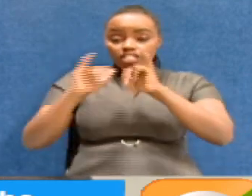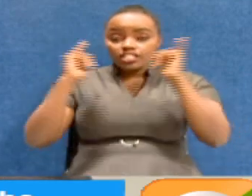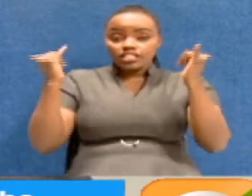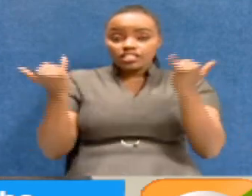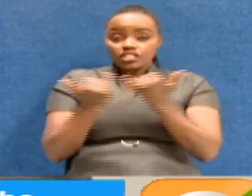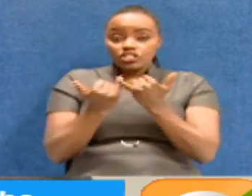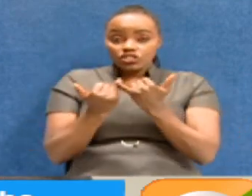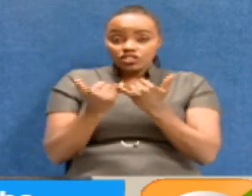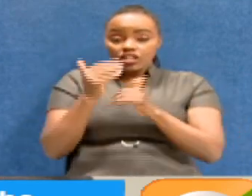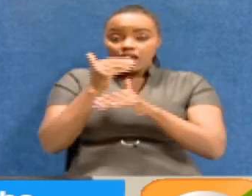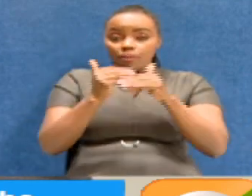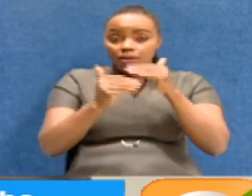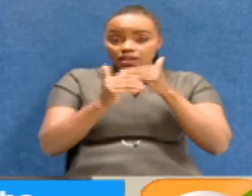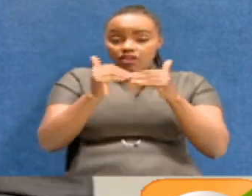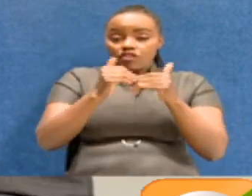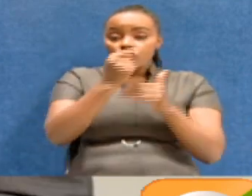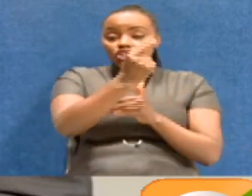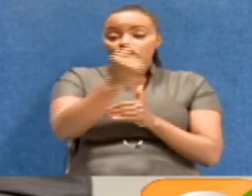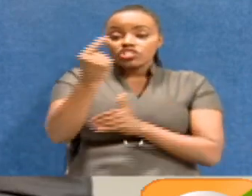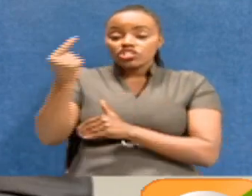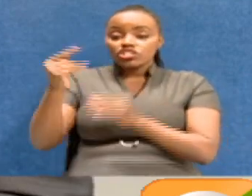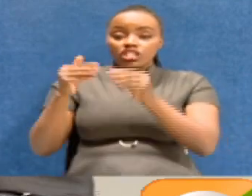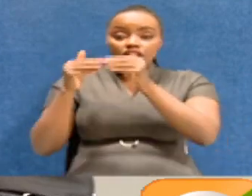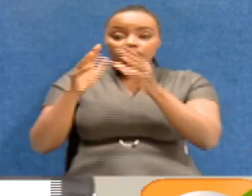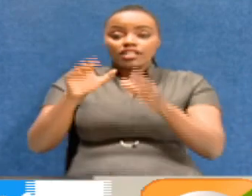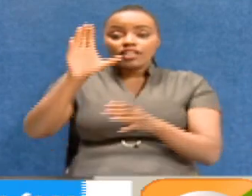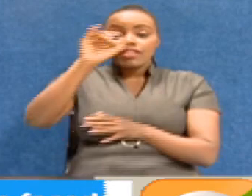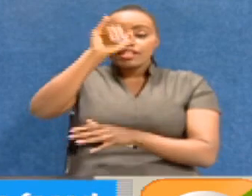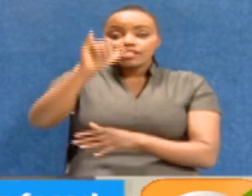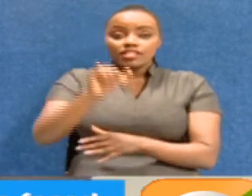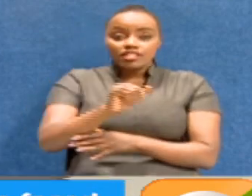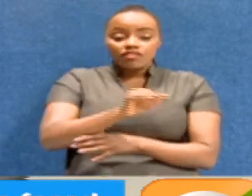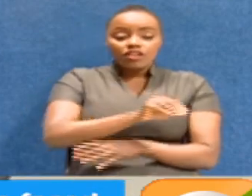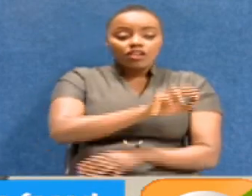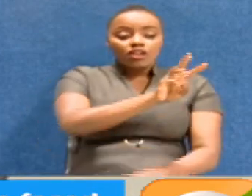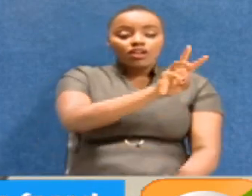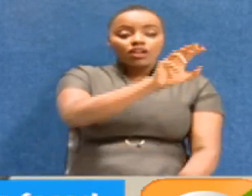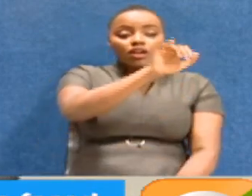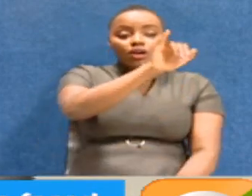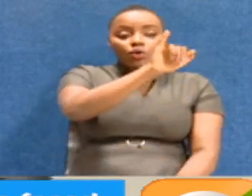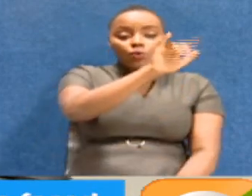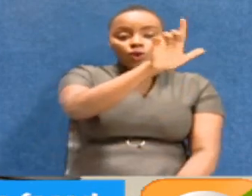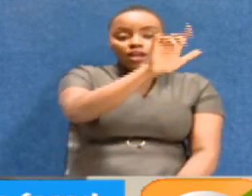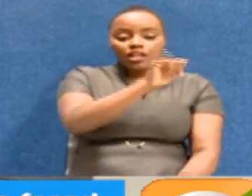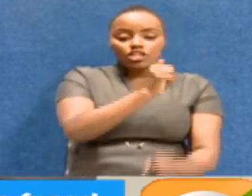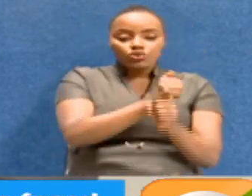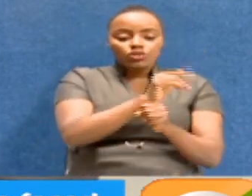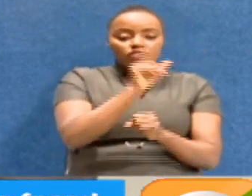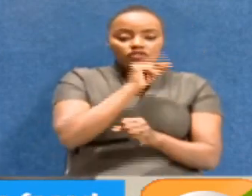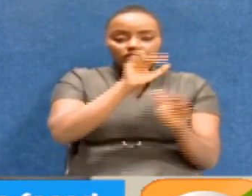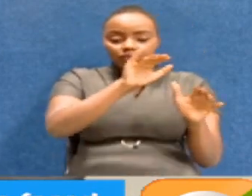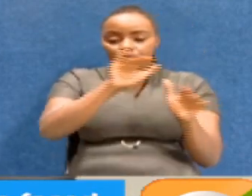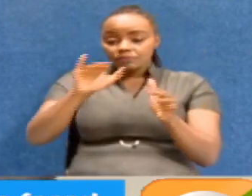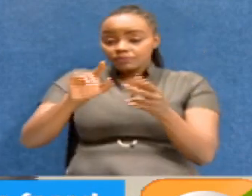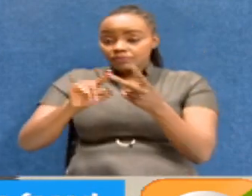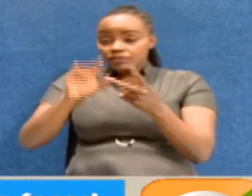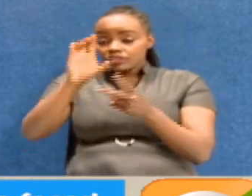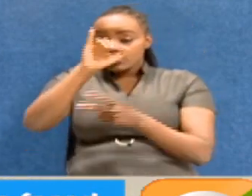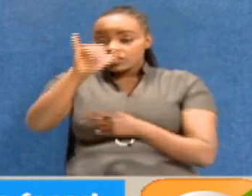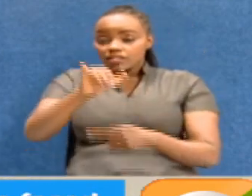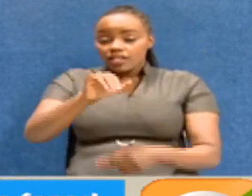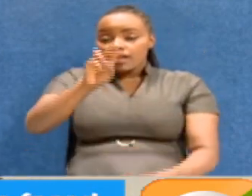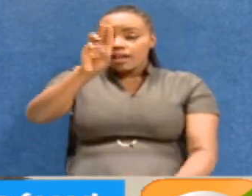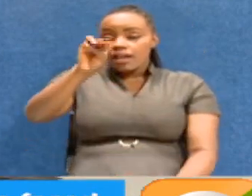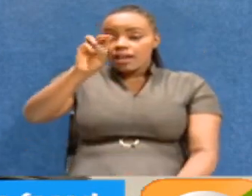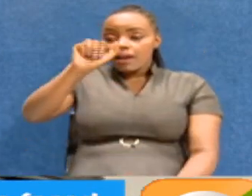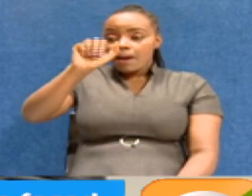is built by every leader, Chief Justice Willie Mutunga did his bit. Chief Justice David Maraga has